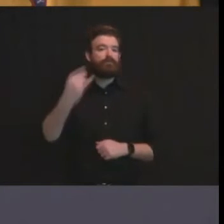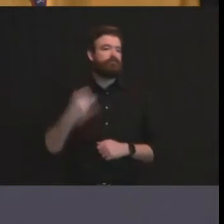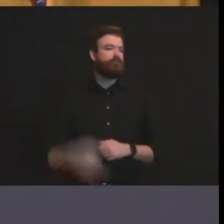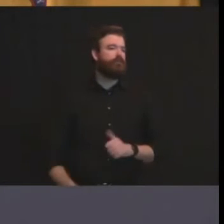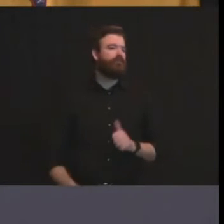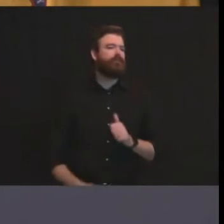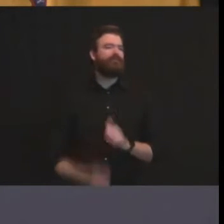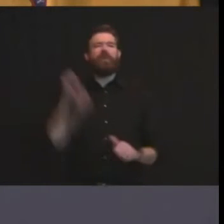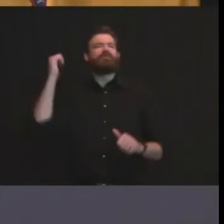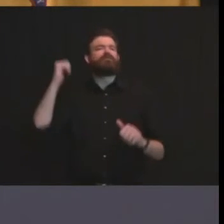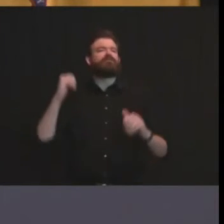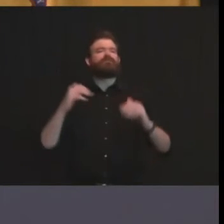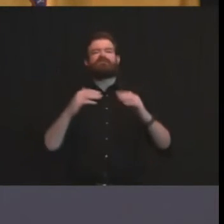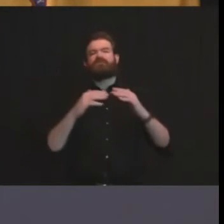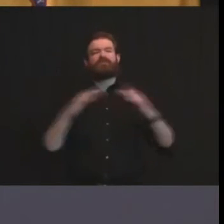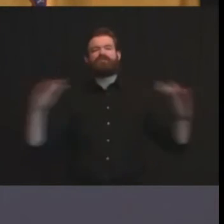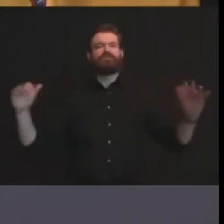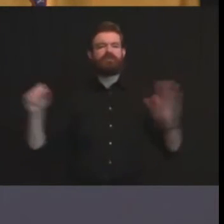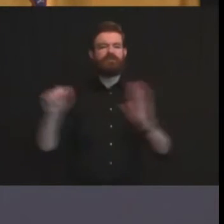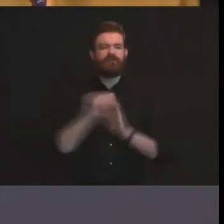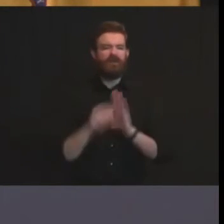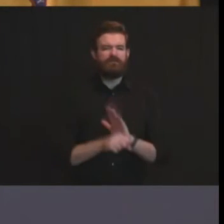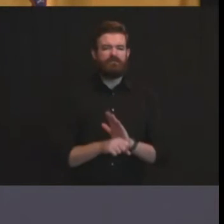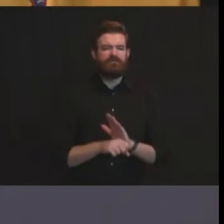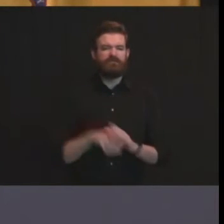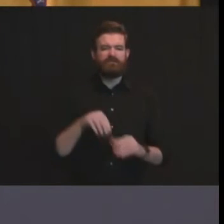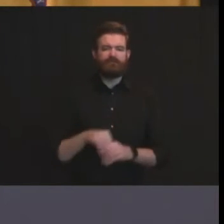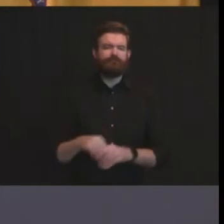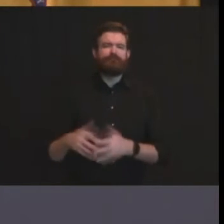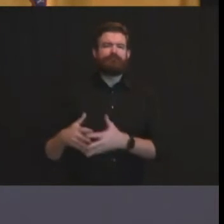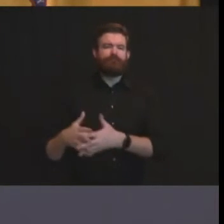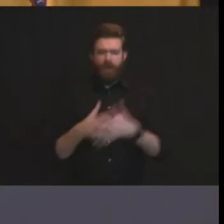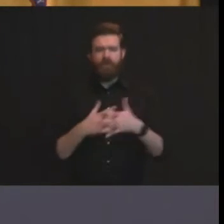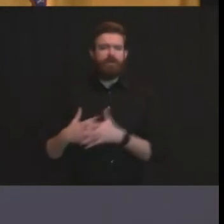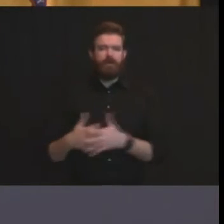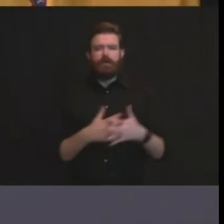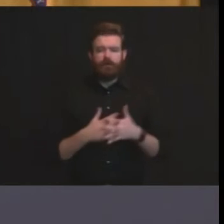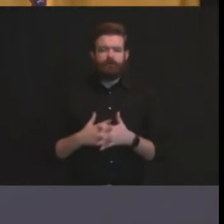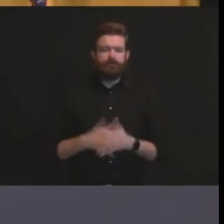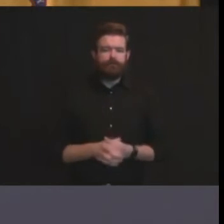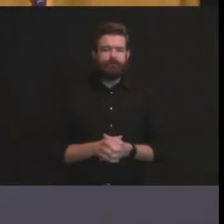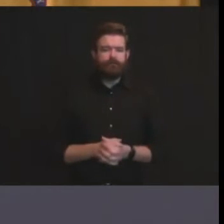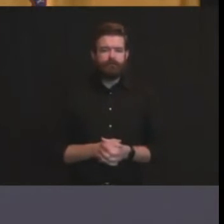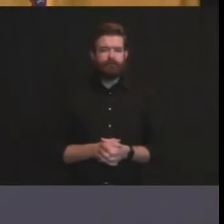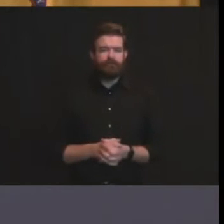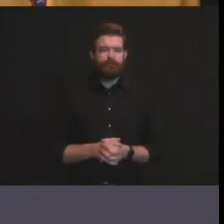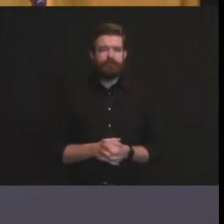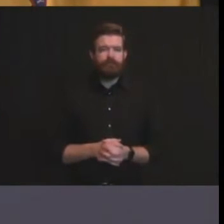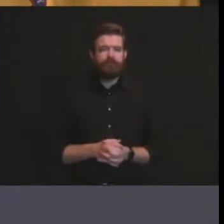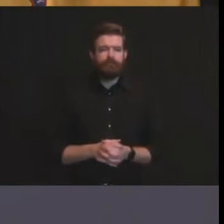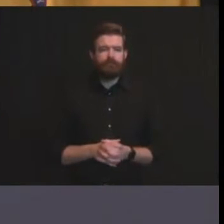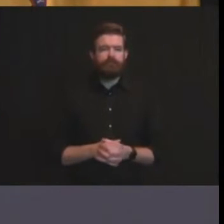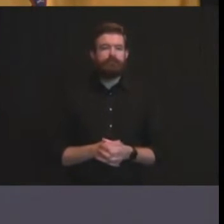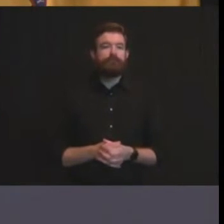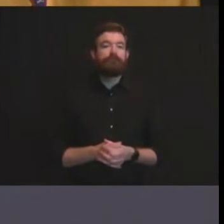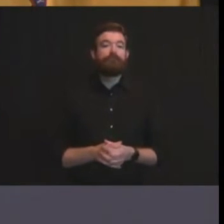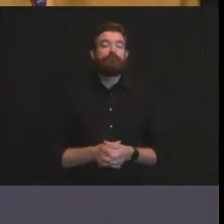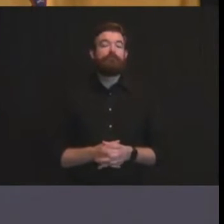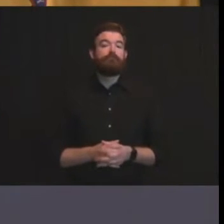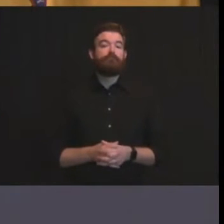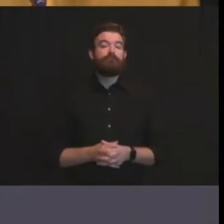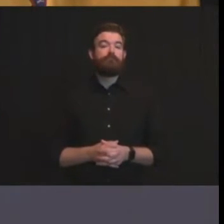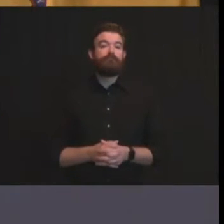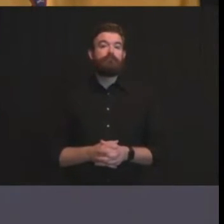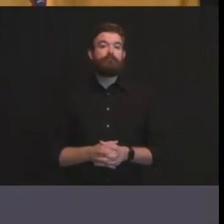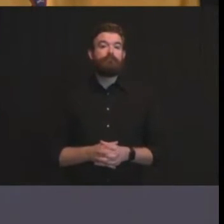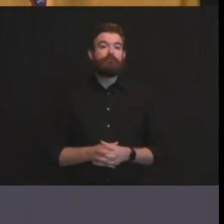administration puts the most diverse set of folks on the field every day in the in the history of the state and we that